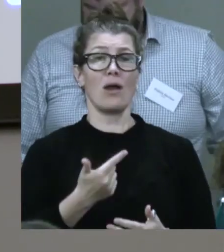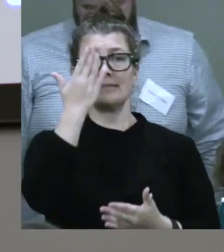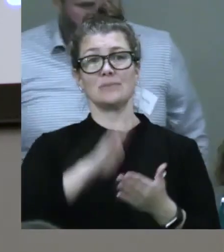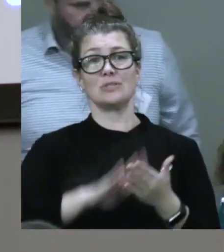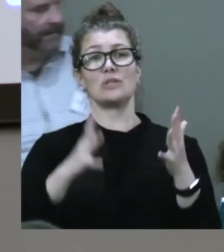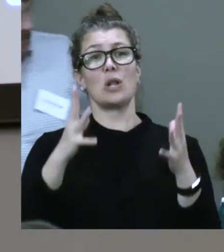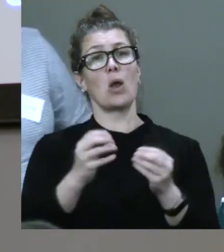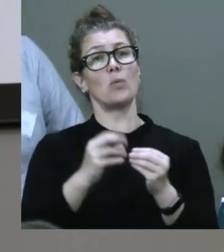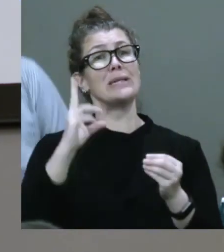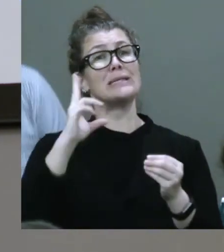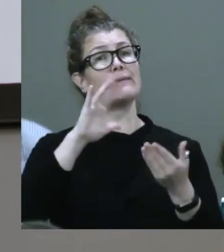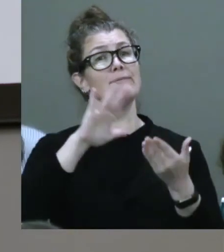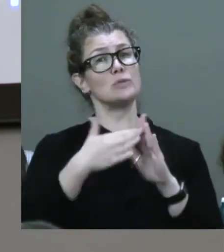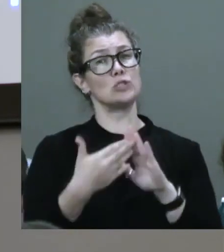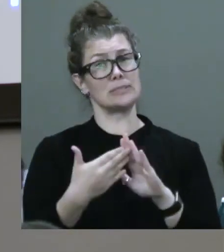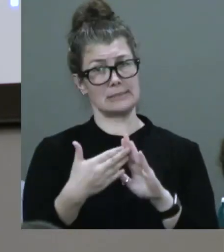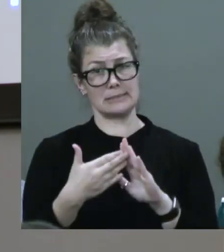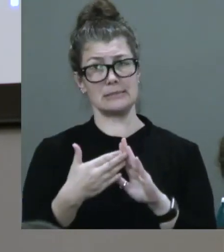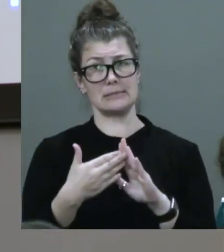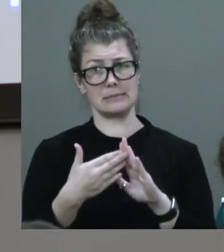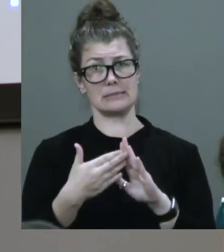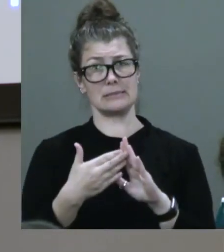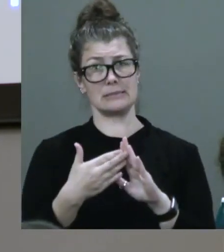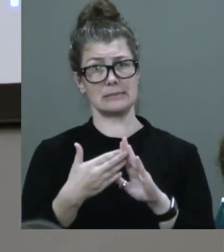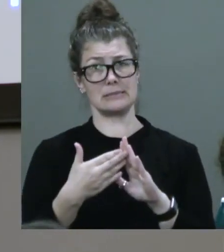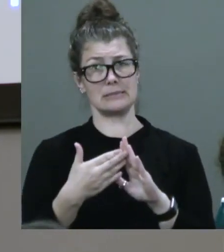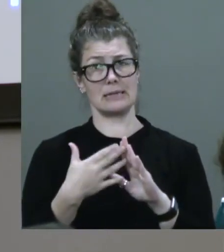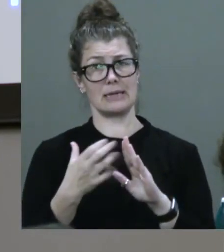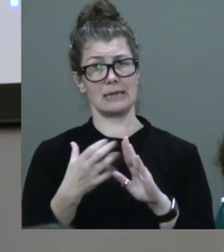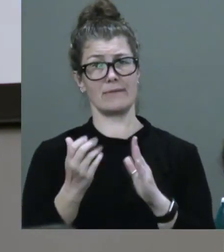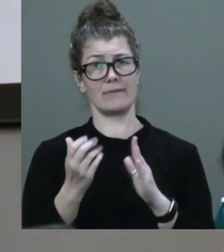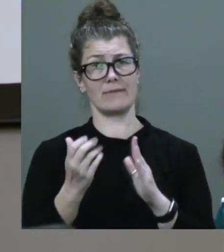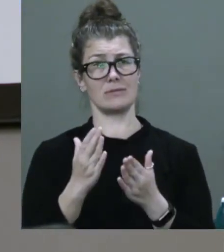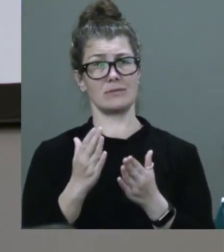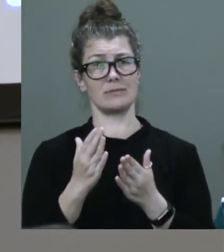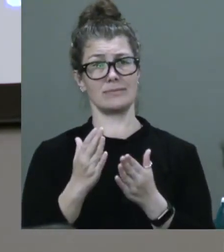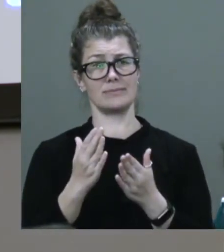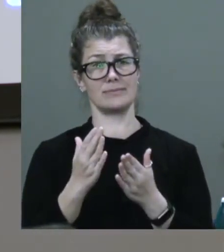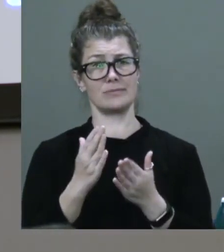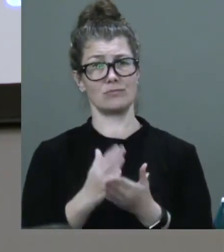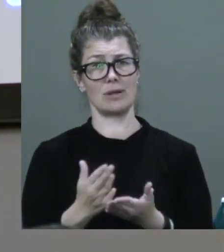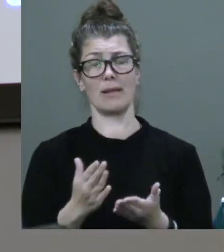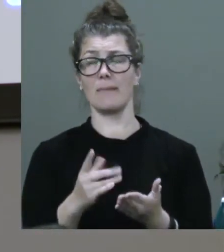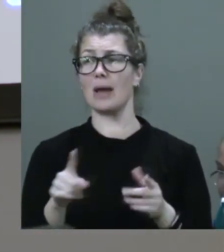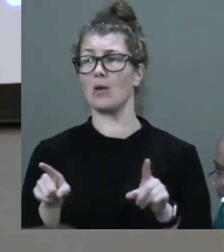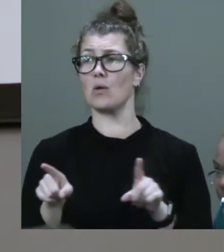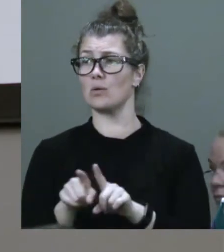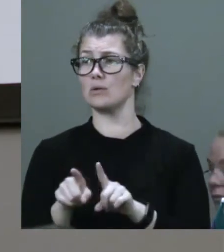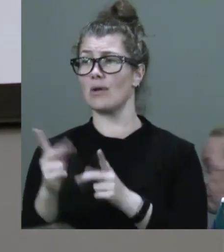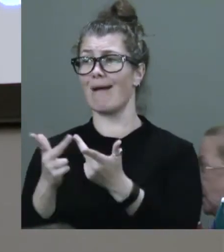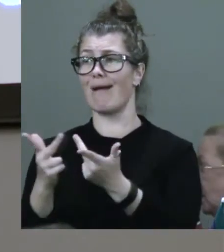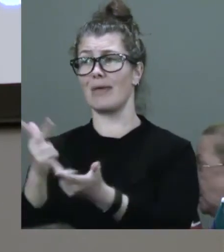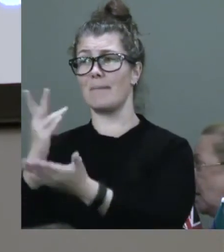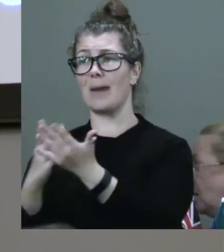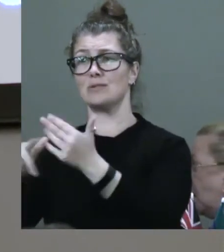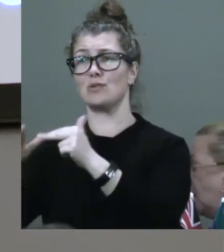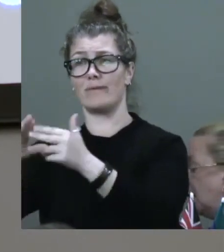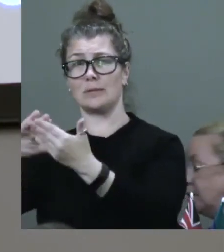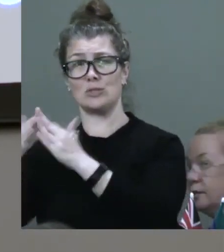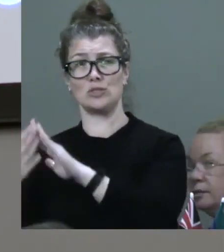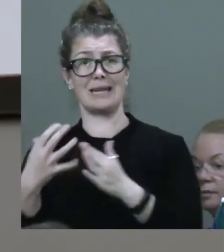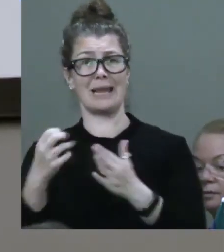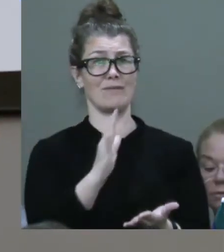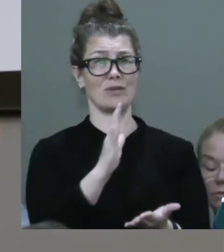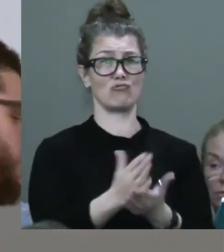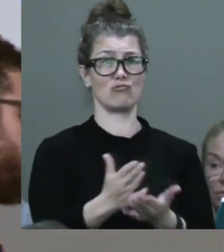deaf community. There's this real, but also, you know, other parts of our community. There's a real